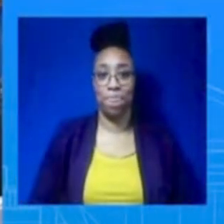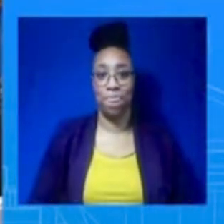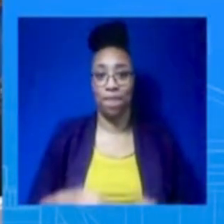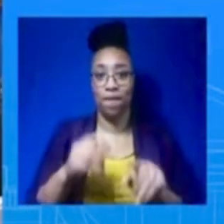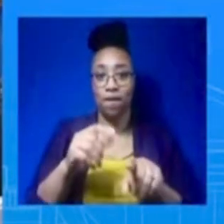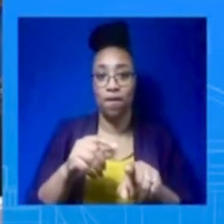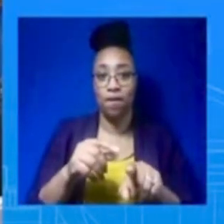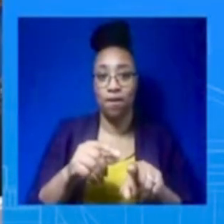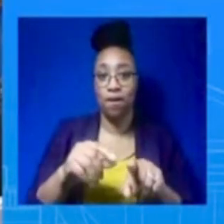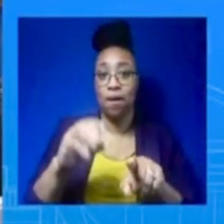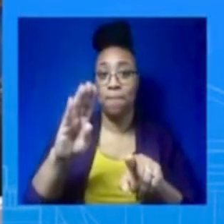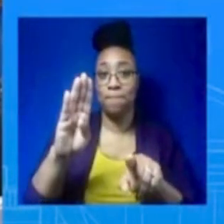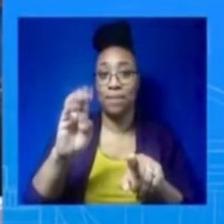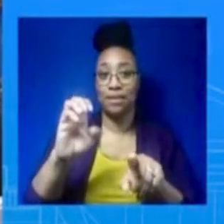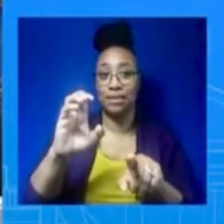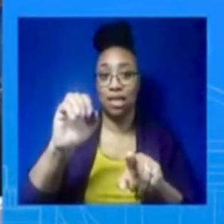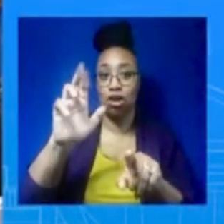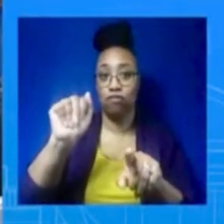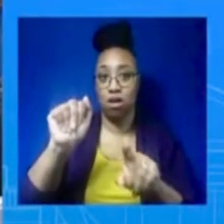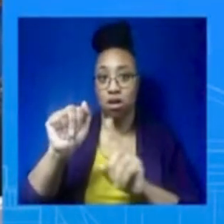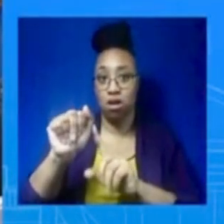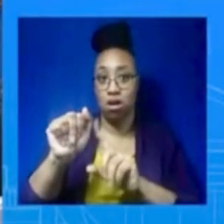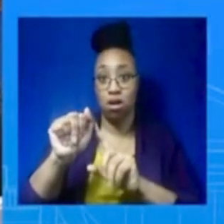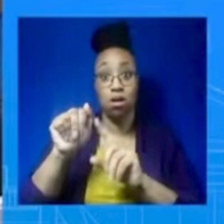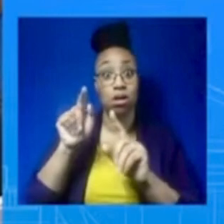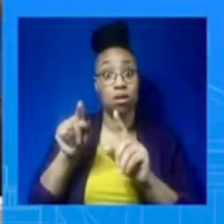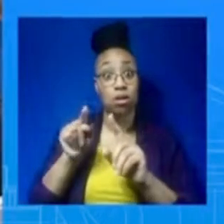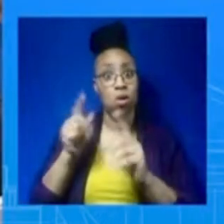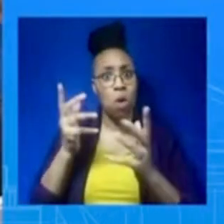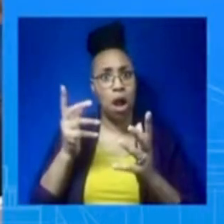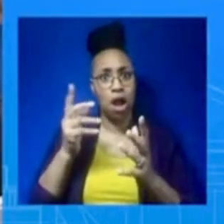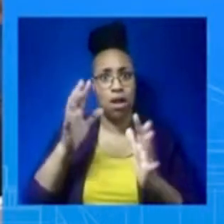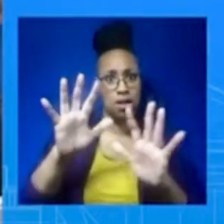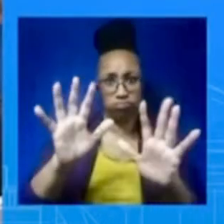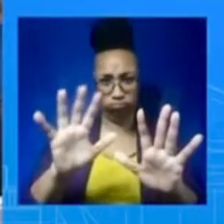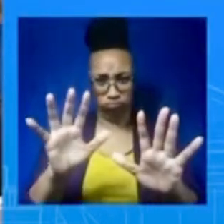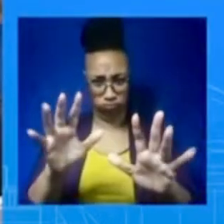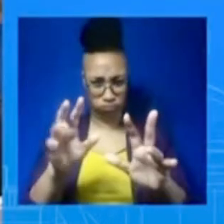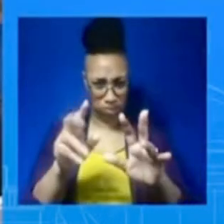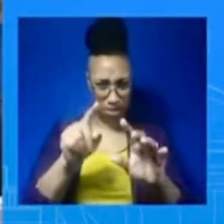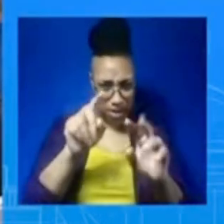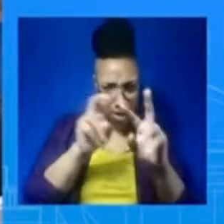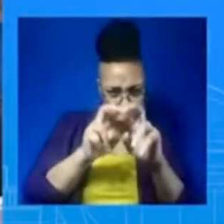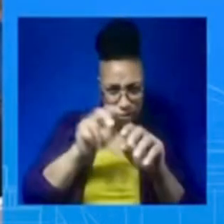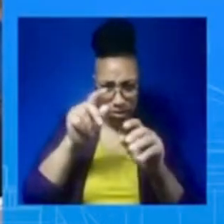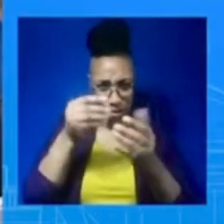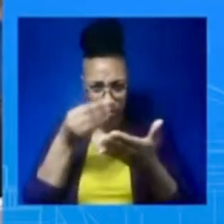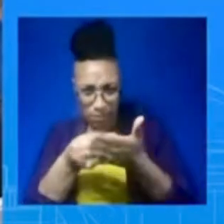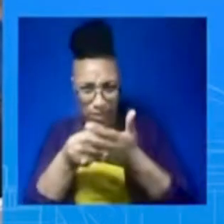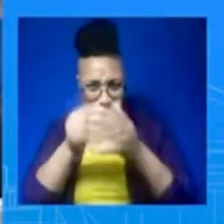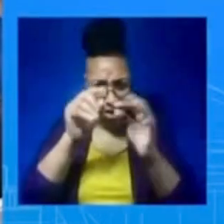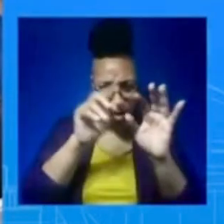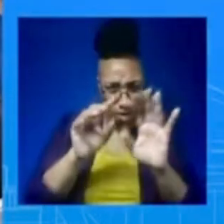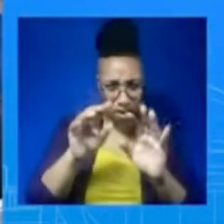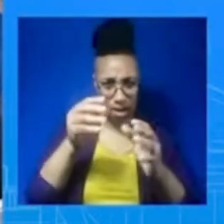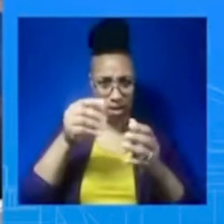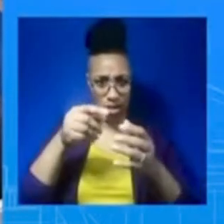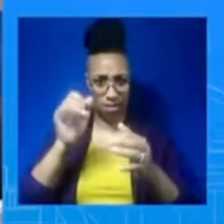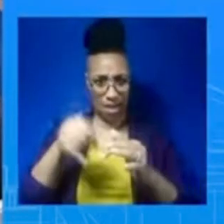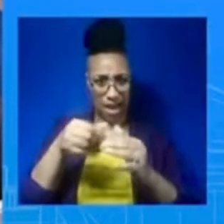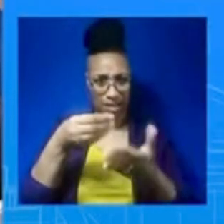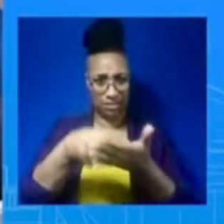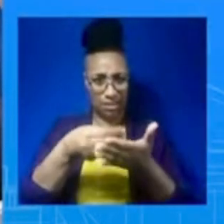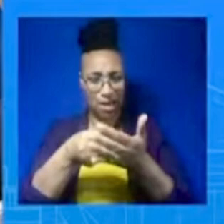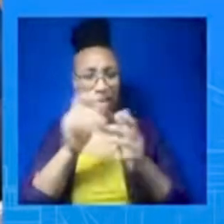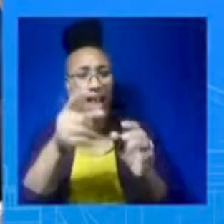Medicare? Or are there cost-saving measures in there somehow in the broader program that you wouldn't characterize